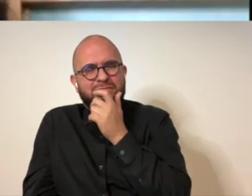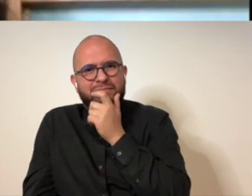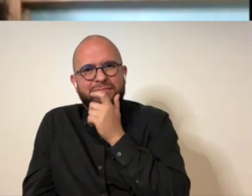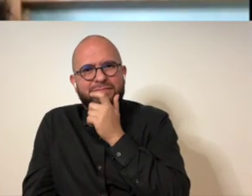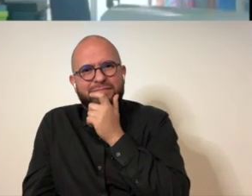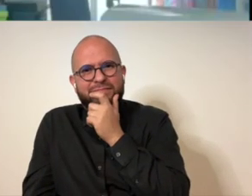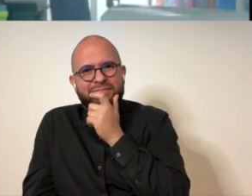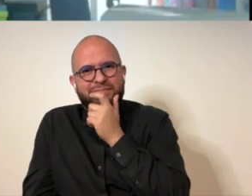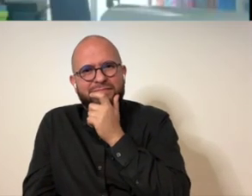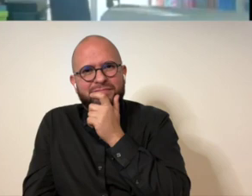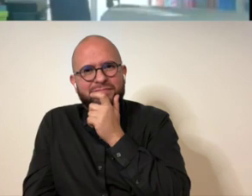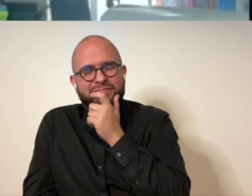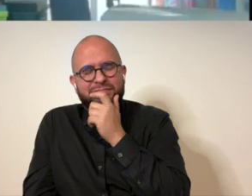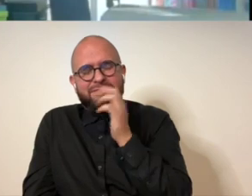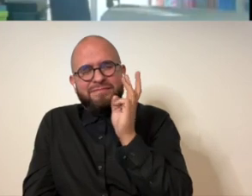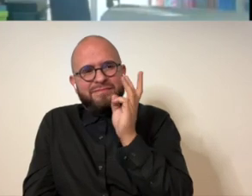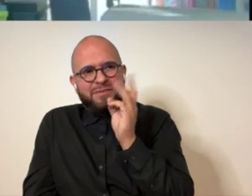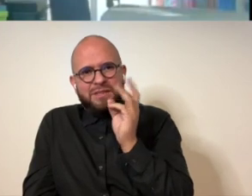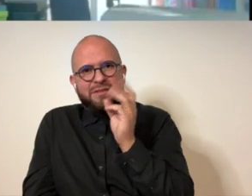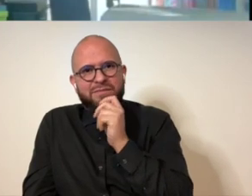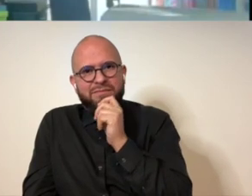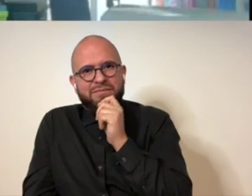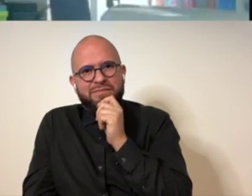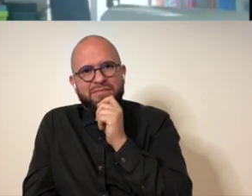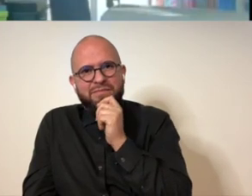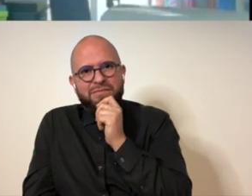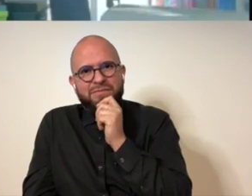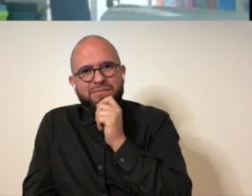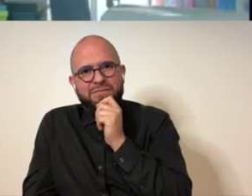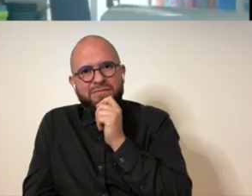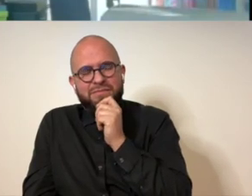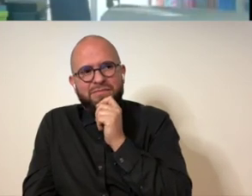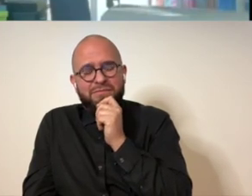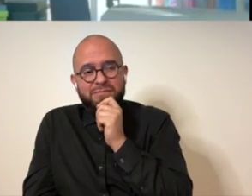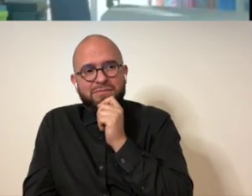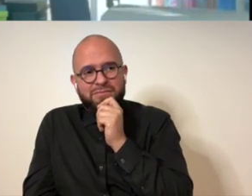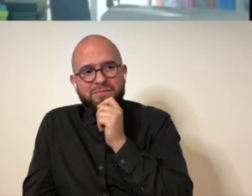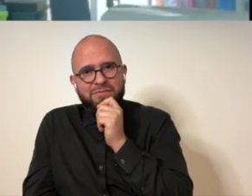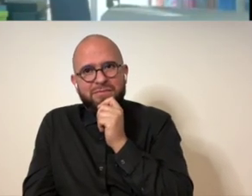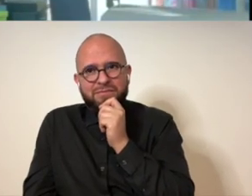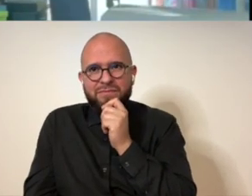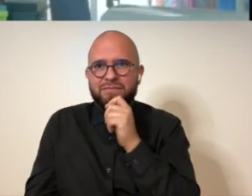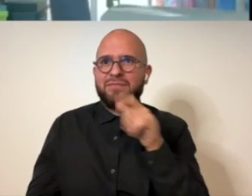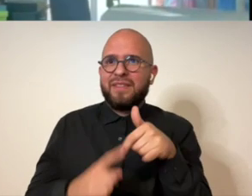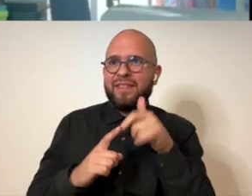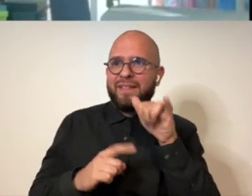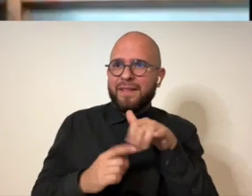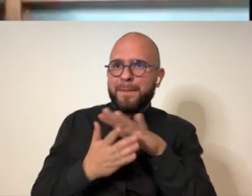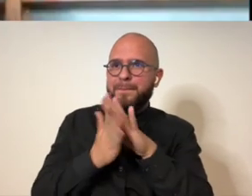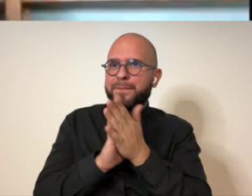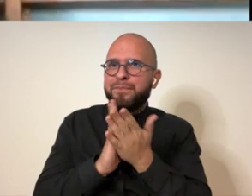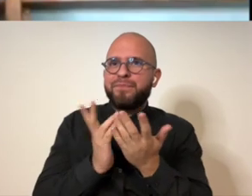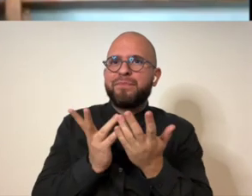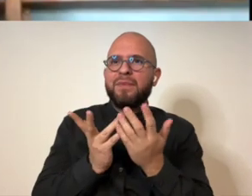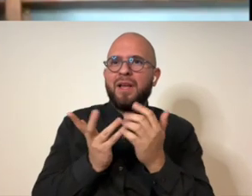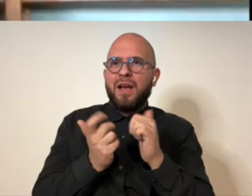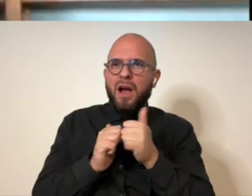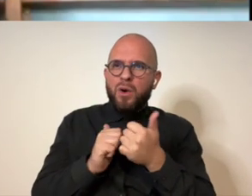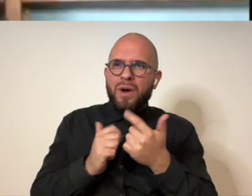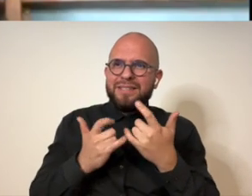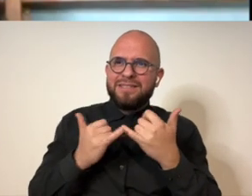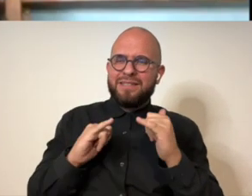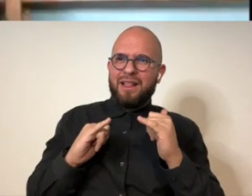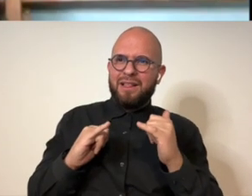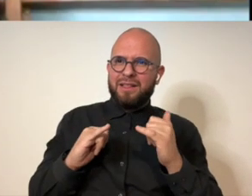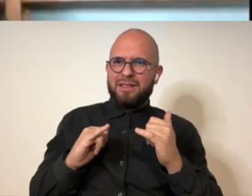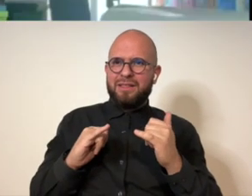that's kind of yeah that grew into figuring out how could i still make work how could i still have